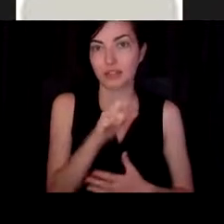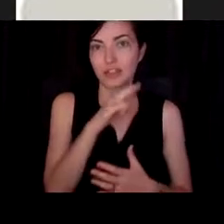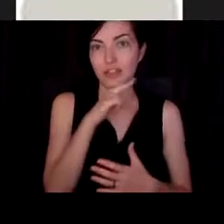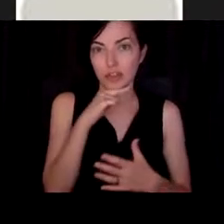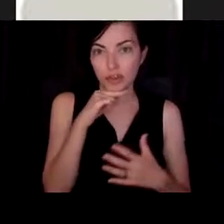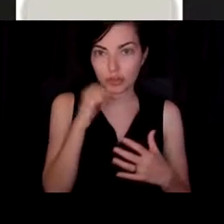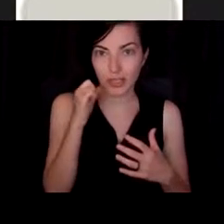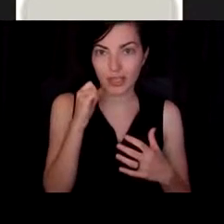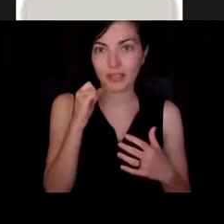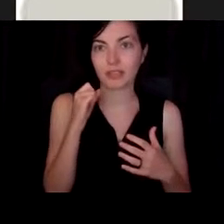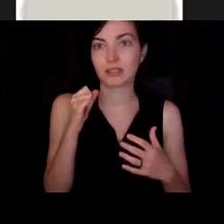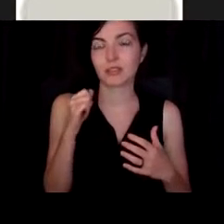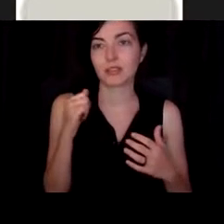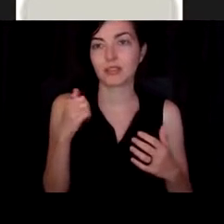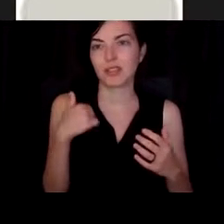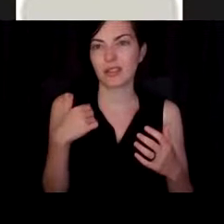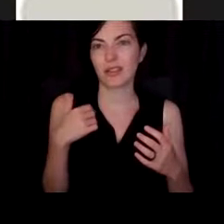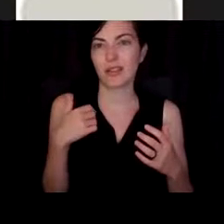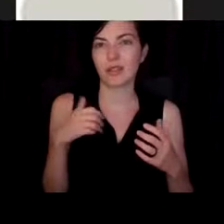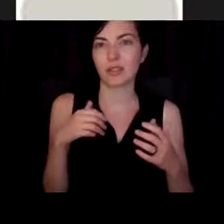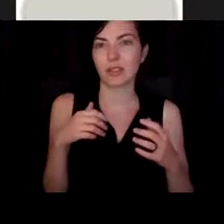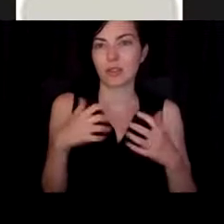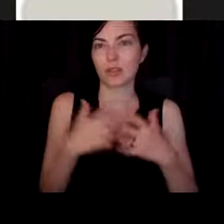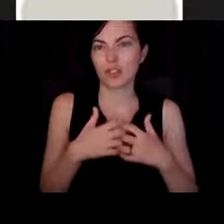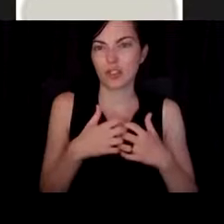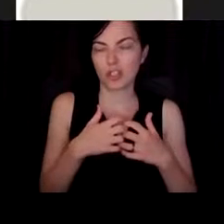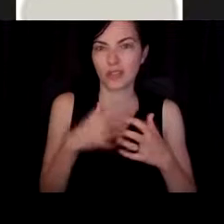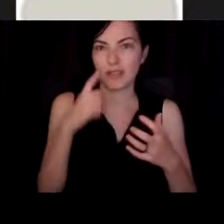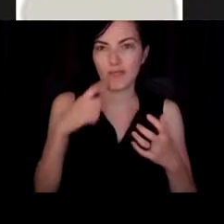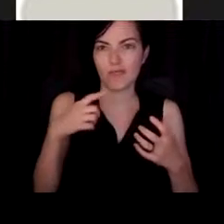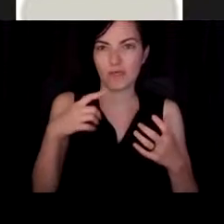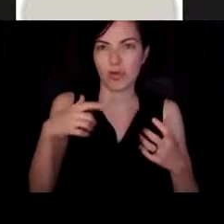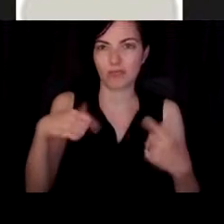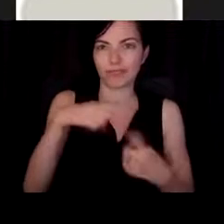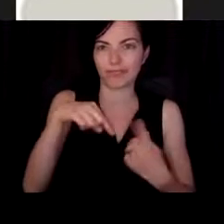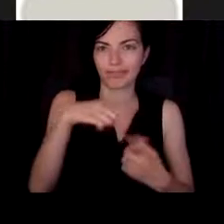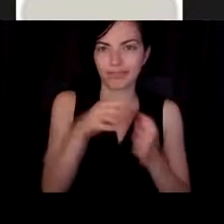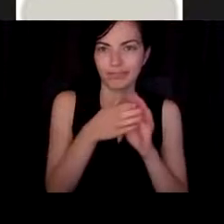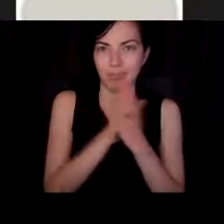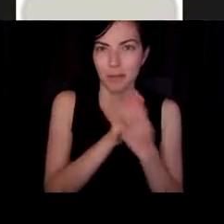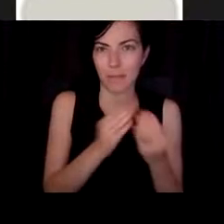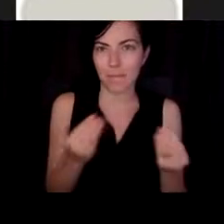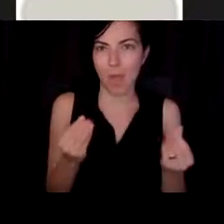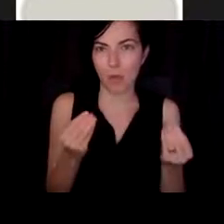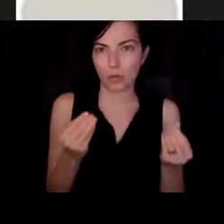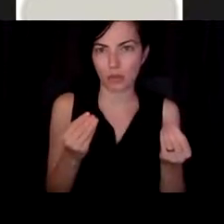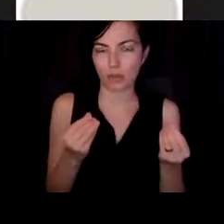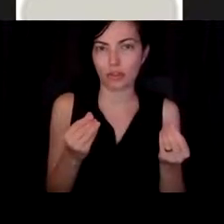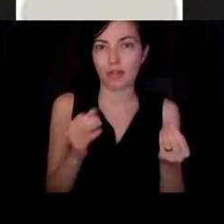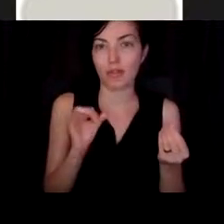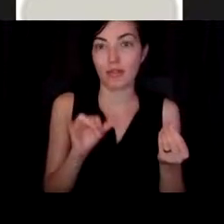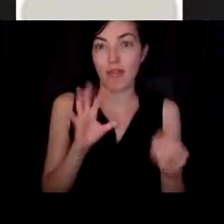a milling machine in the lab and mill it down to a powder and can include that in